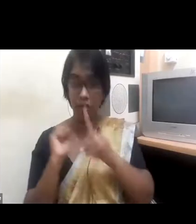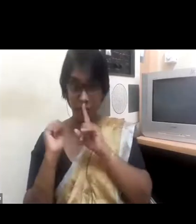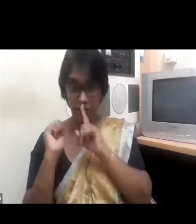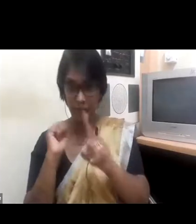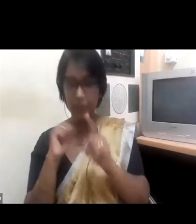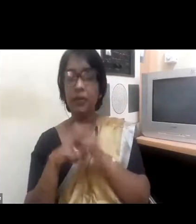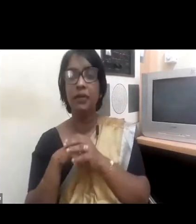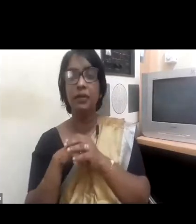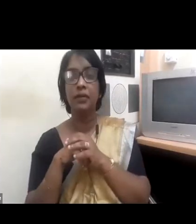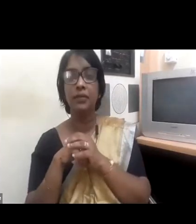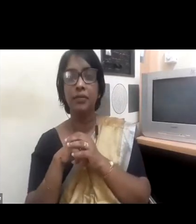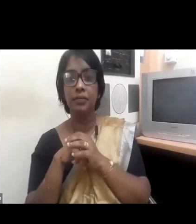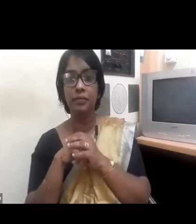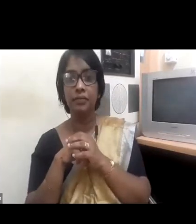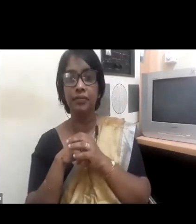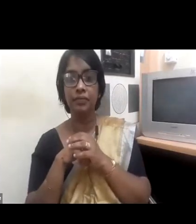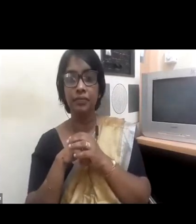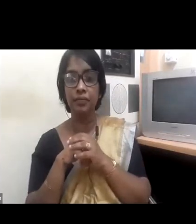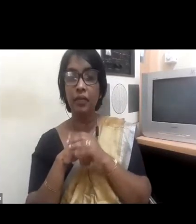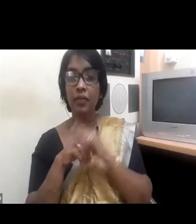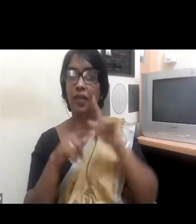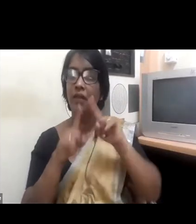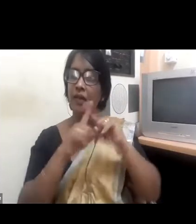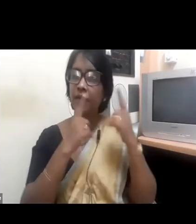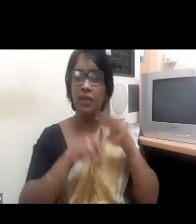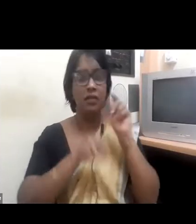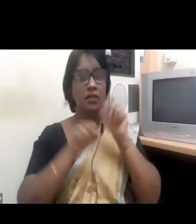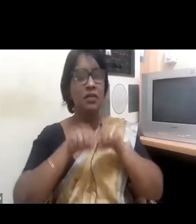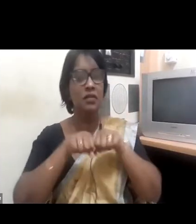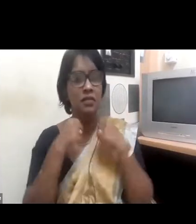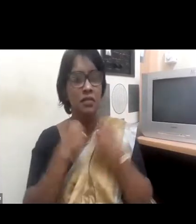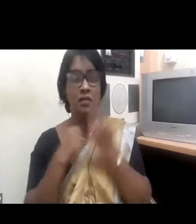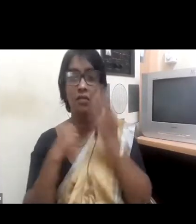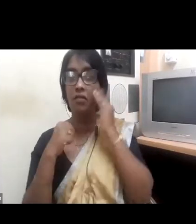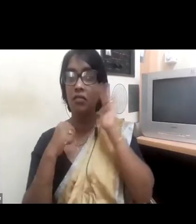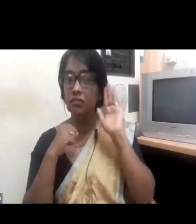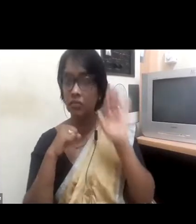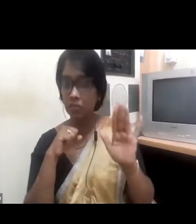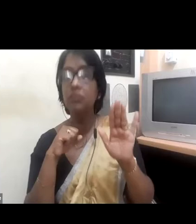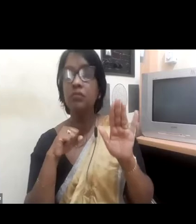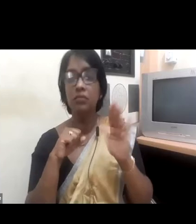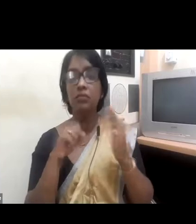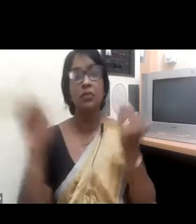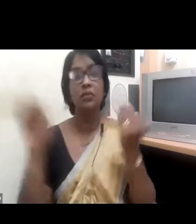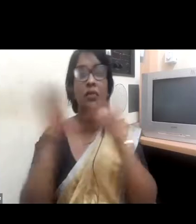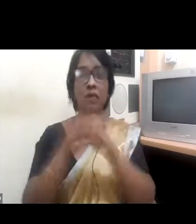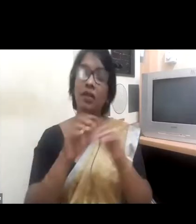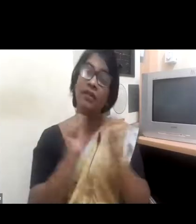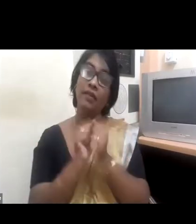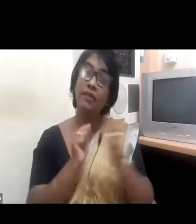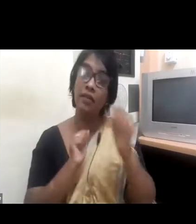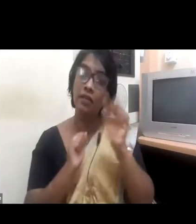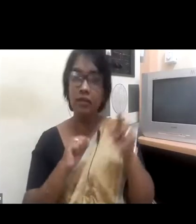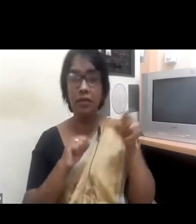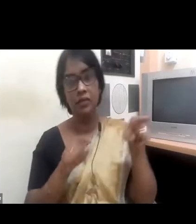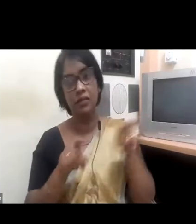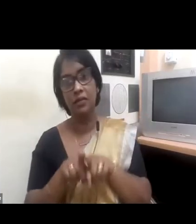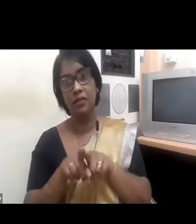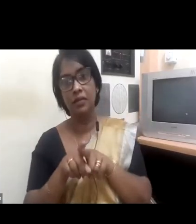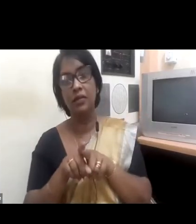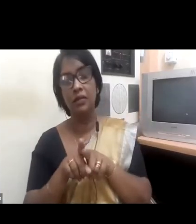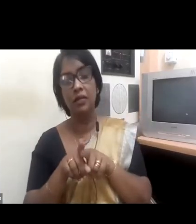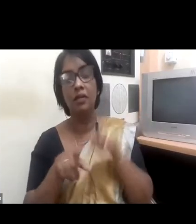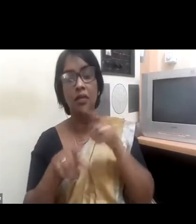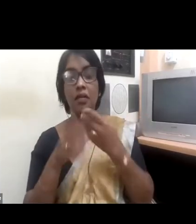board-ready women. So did the IFC in Sri Lanka. With all the progress we have made in terms